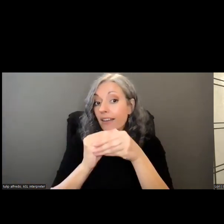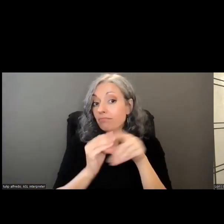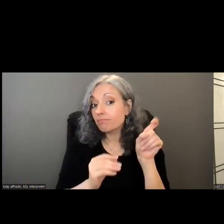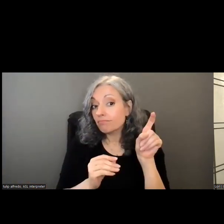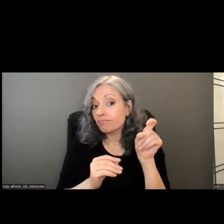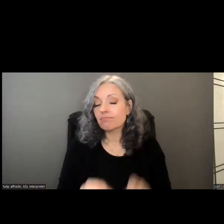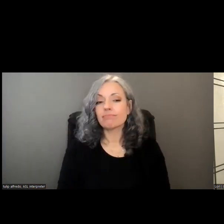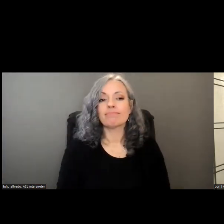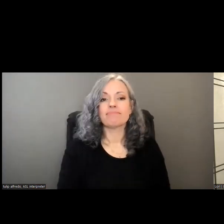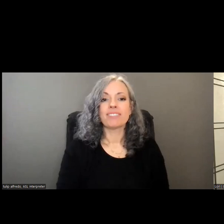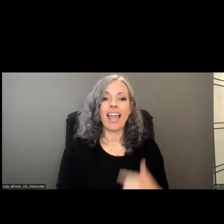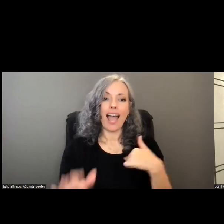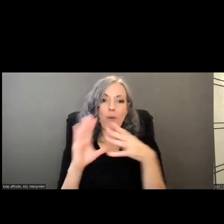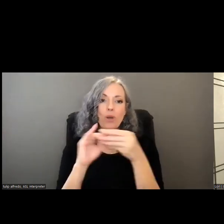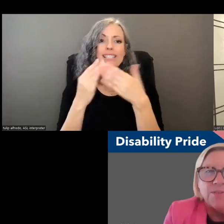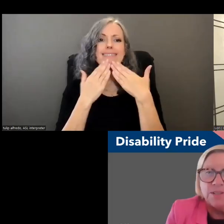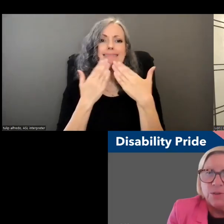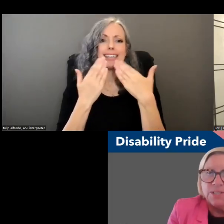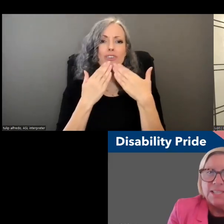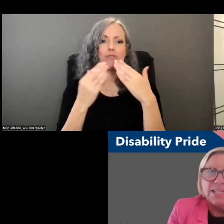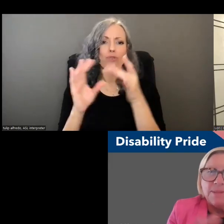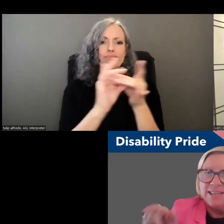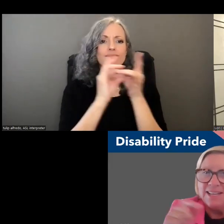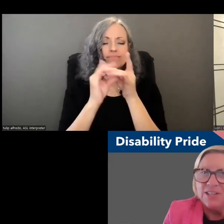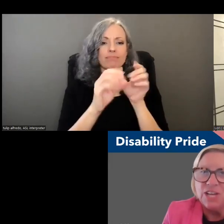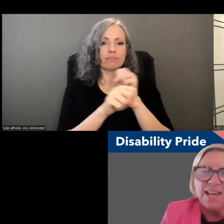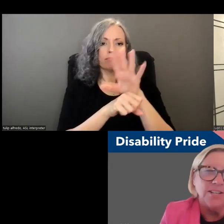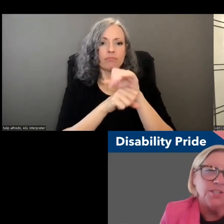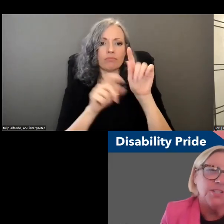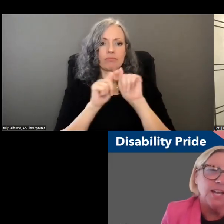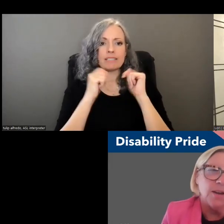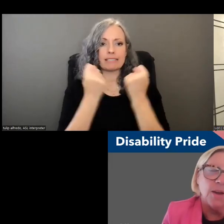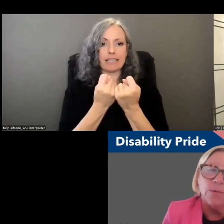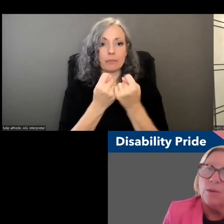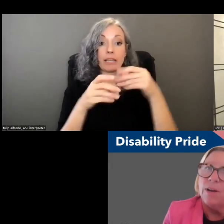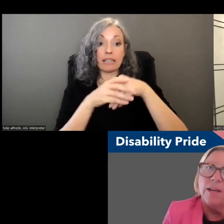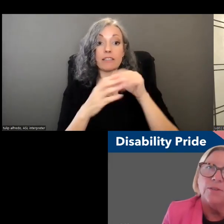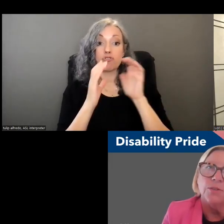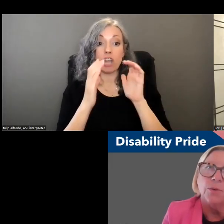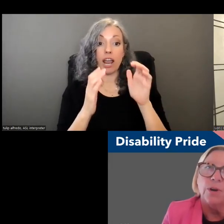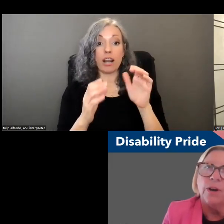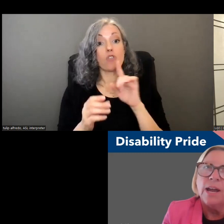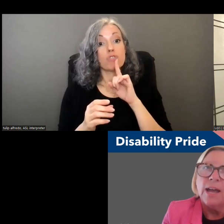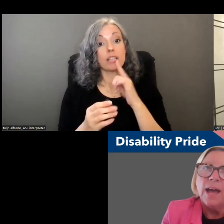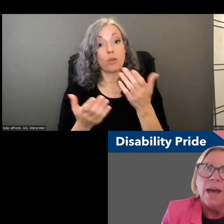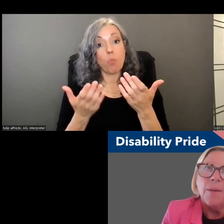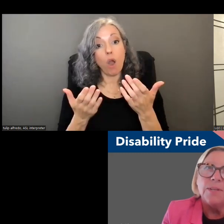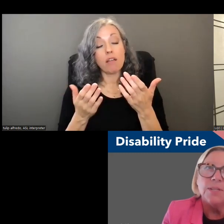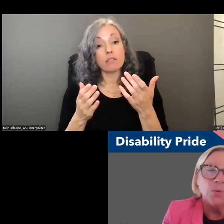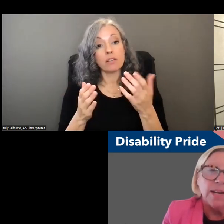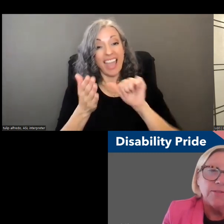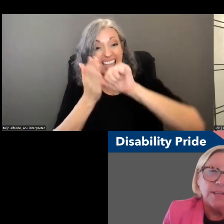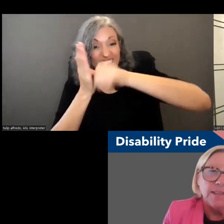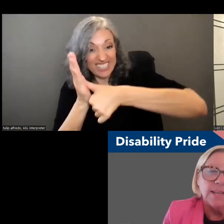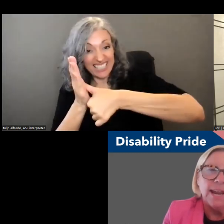um i wanted to say thank you to our collaborative consulting team and then in the chat i just i i really want to underscore um